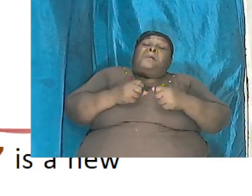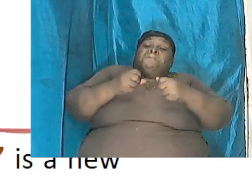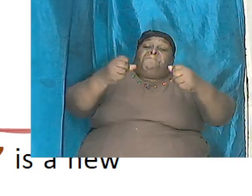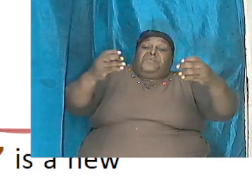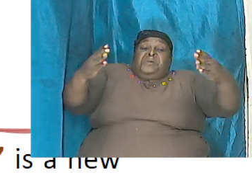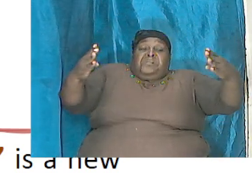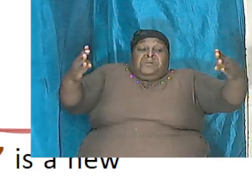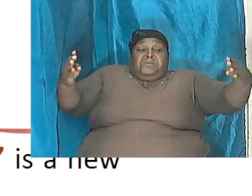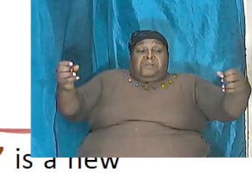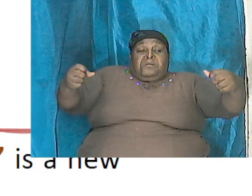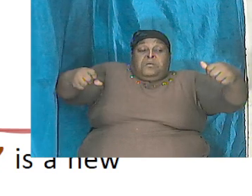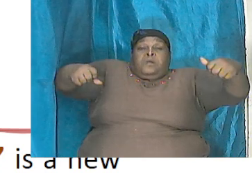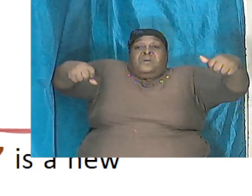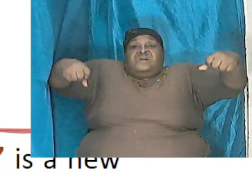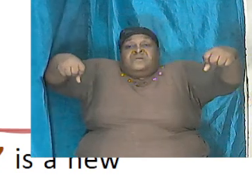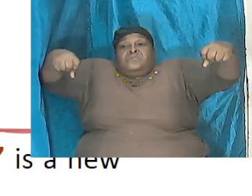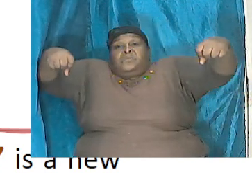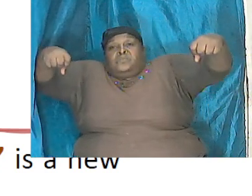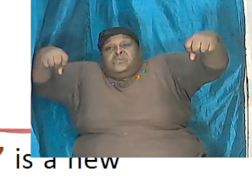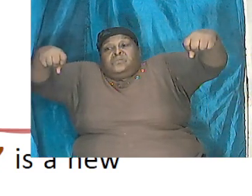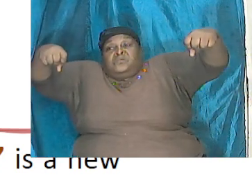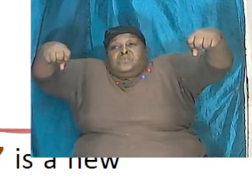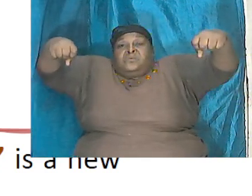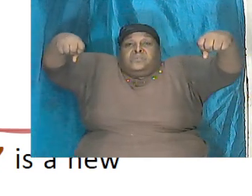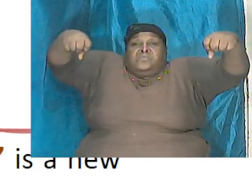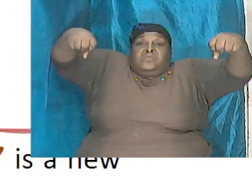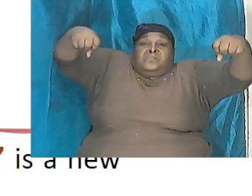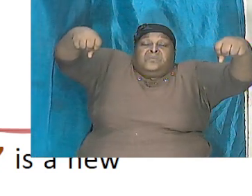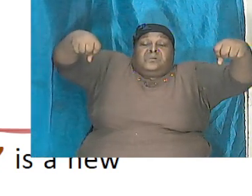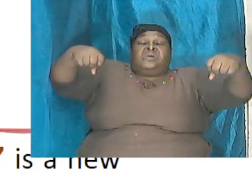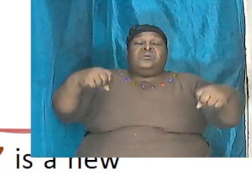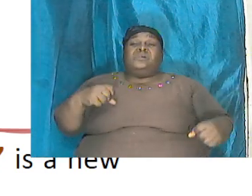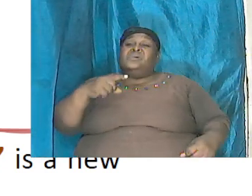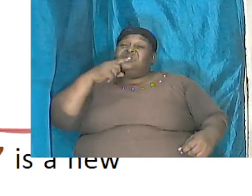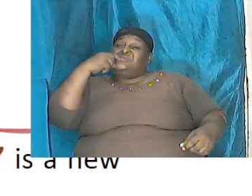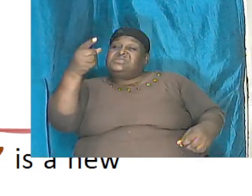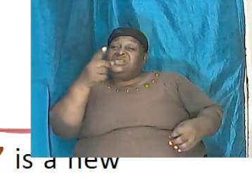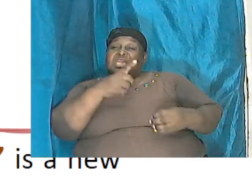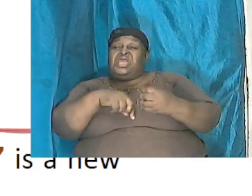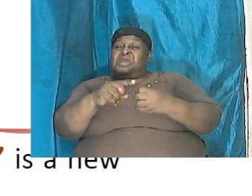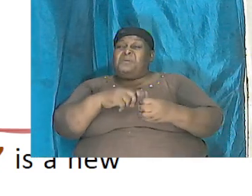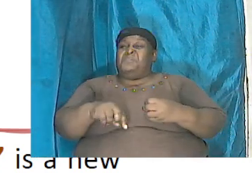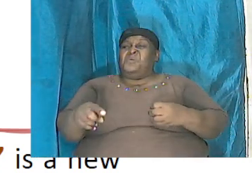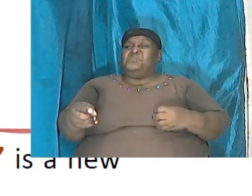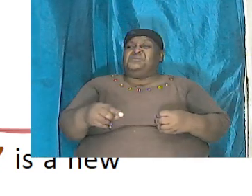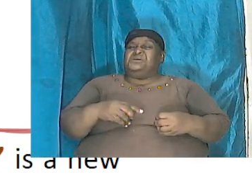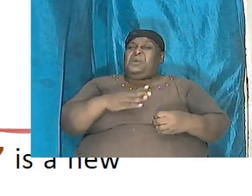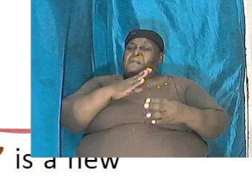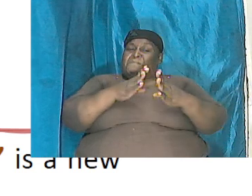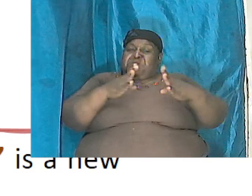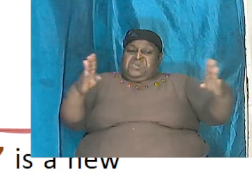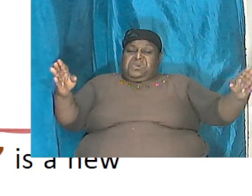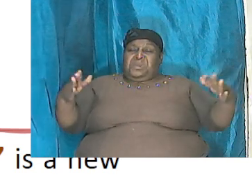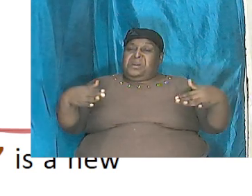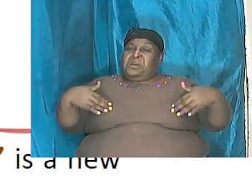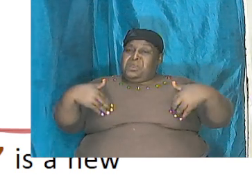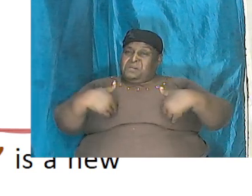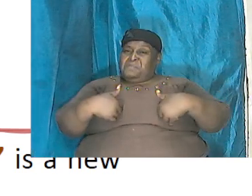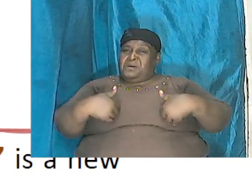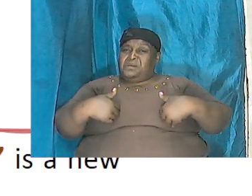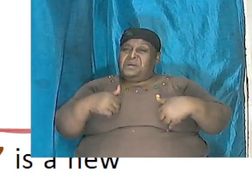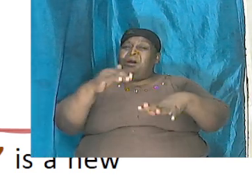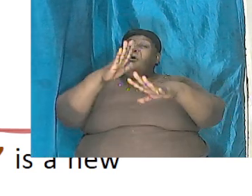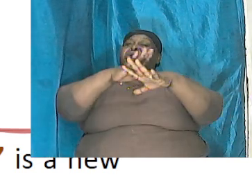they coined a term that described these mammoth animals and they